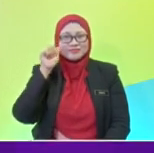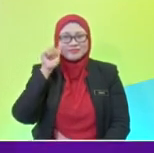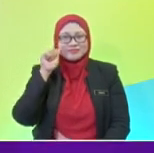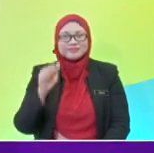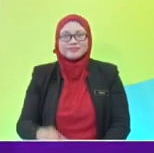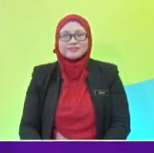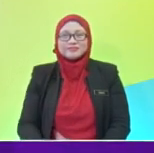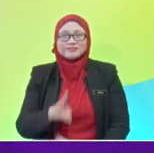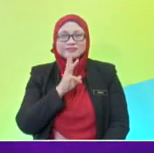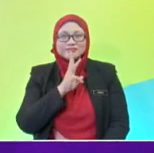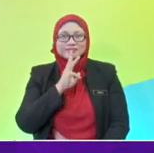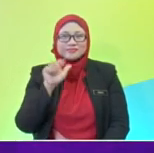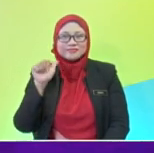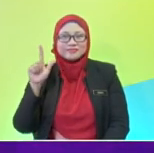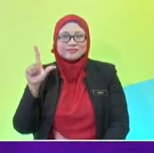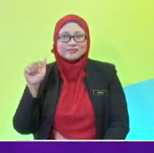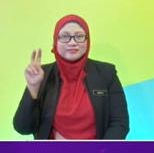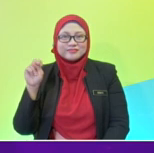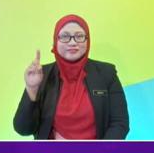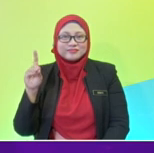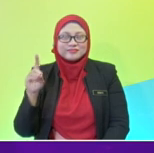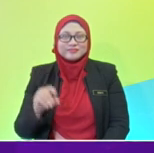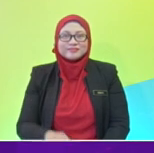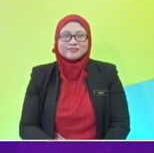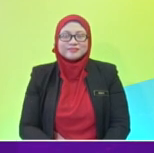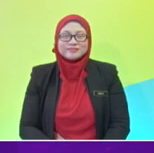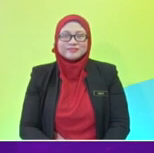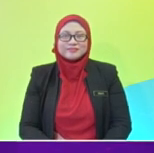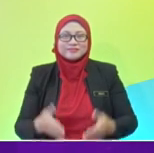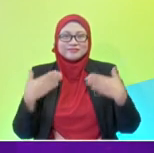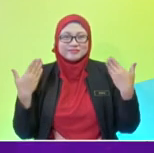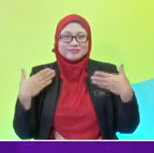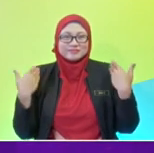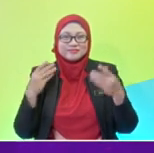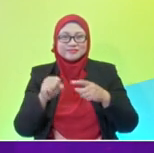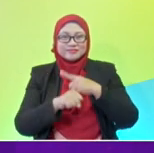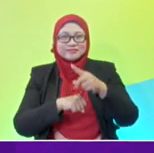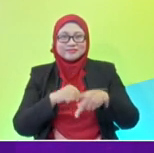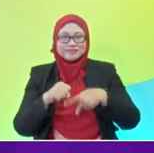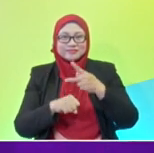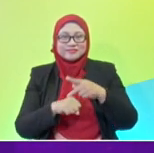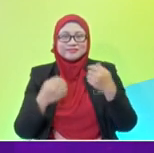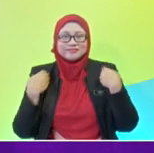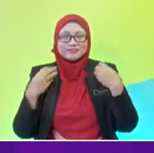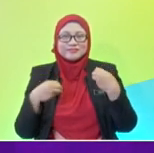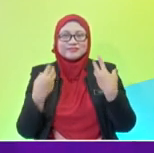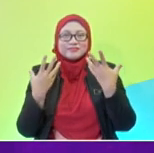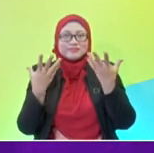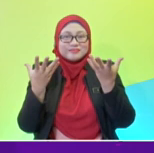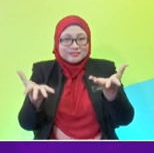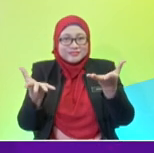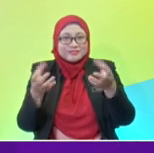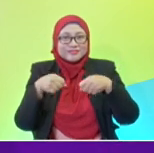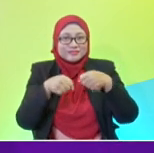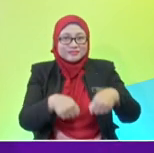Waterland is my dream planet. It is the happiest planet. It has a lot of water slides. Wow.